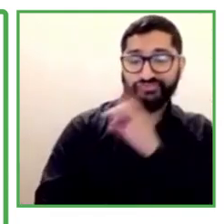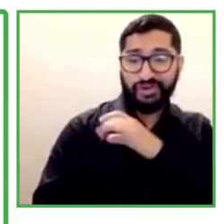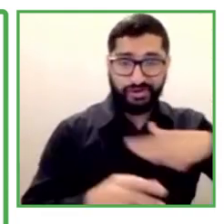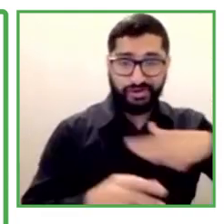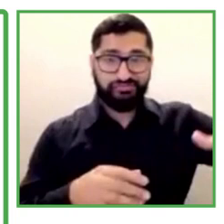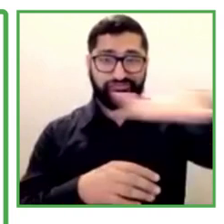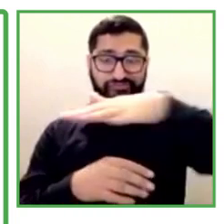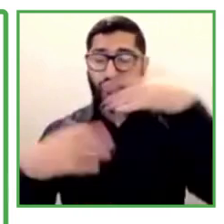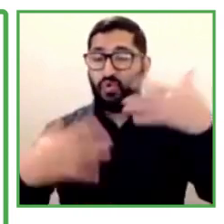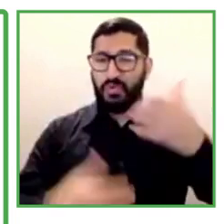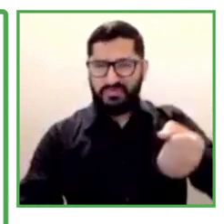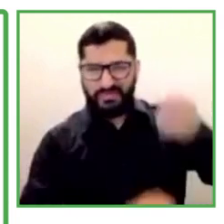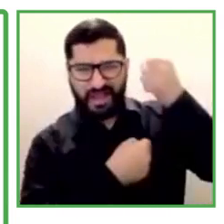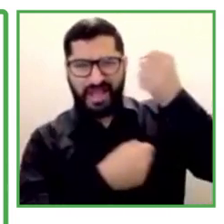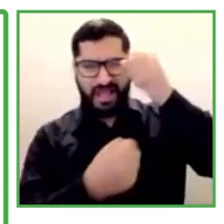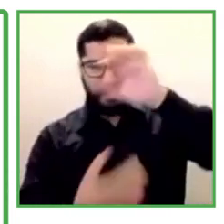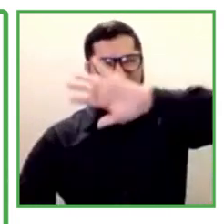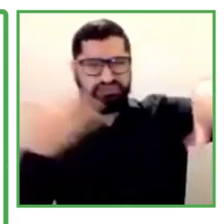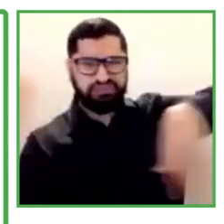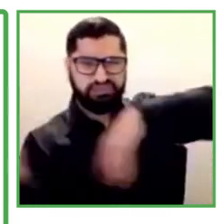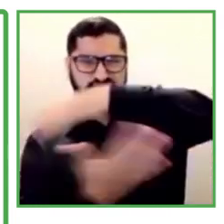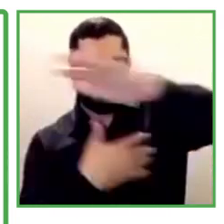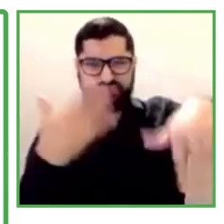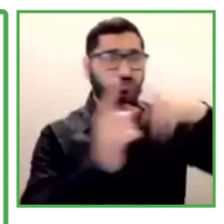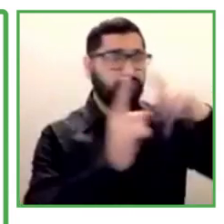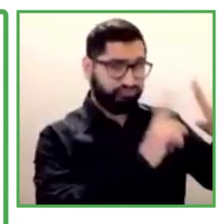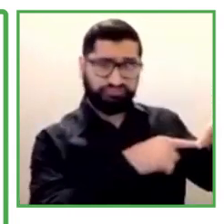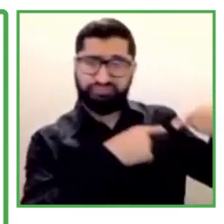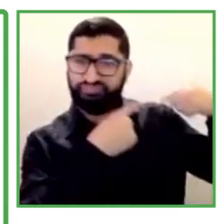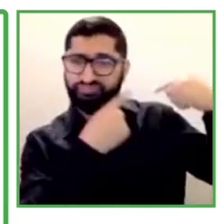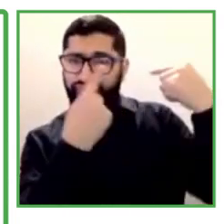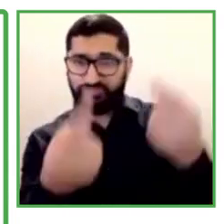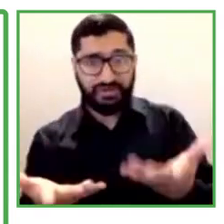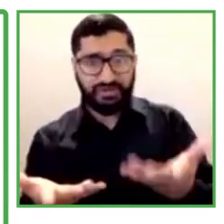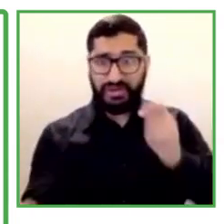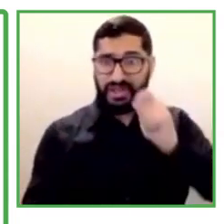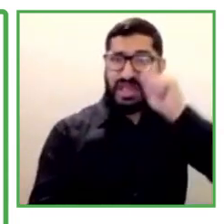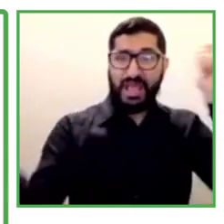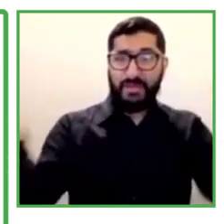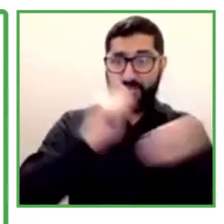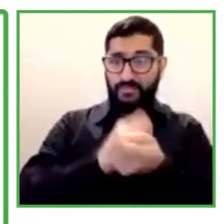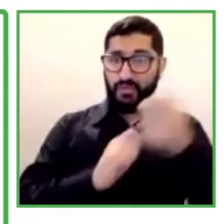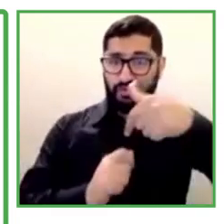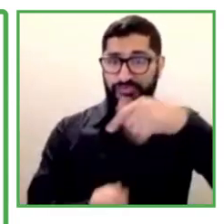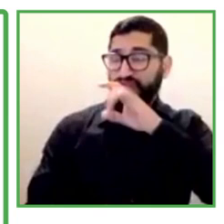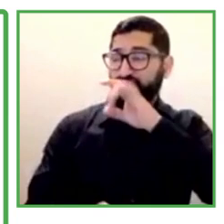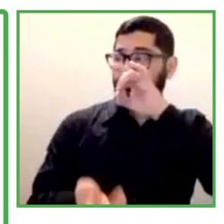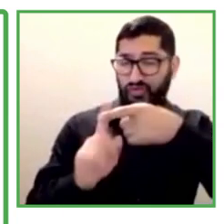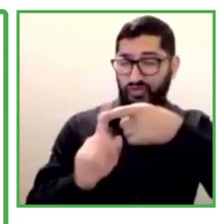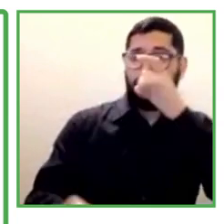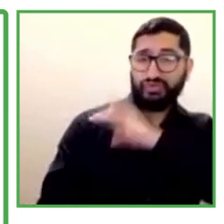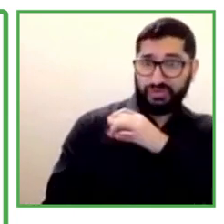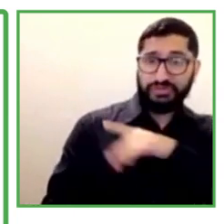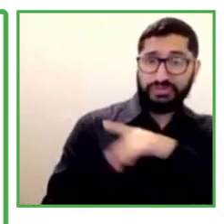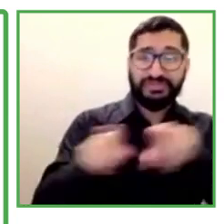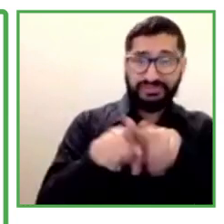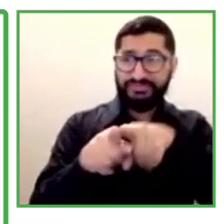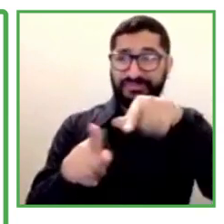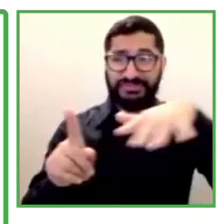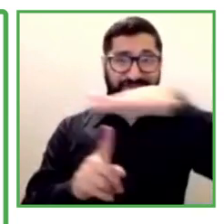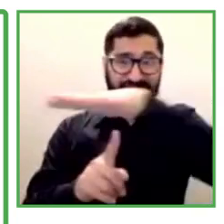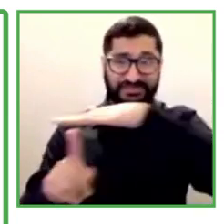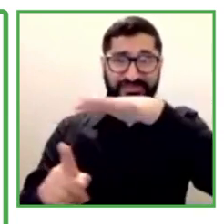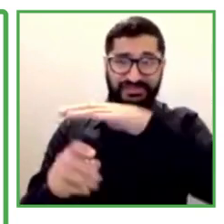are still going through that. And that has implied changes for our country. And also, the context of the pandemic that we all know about,